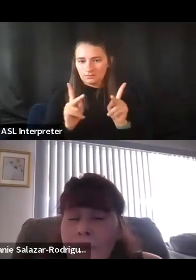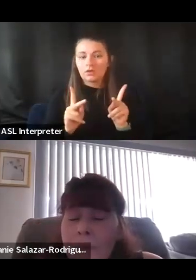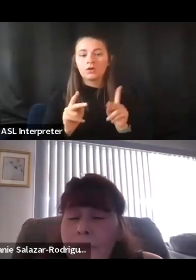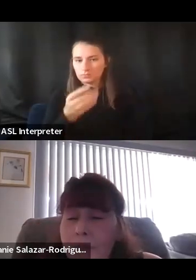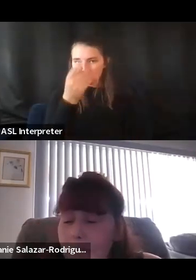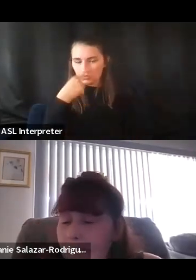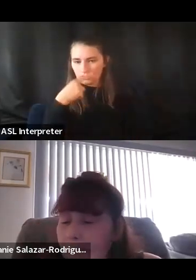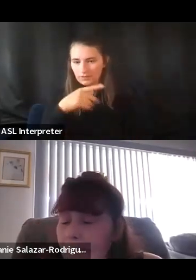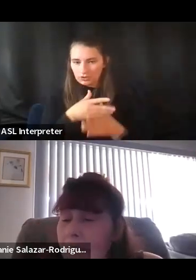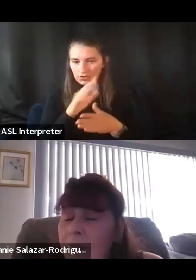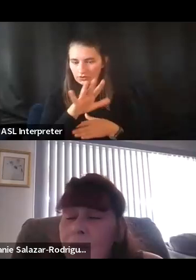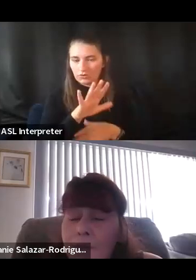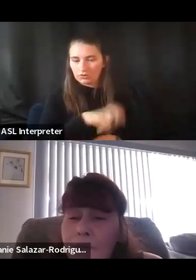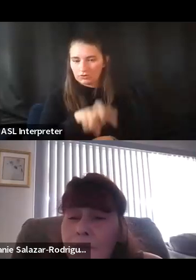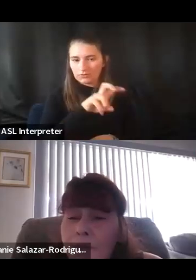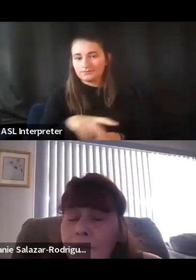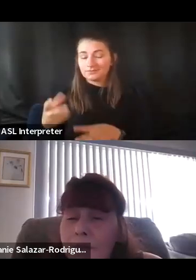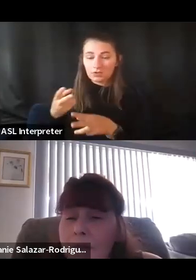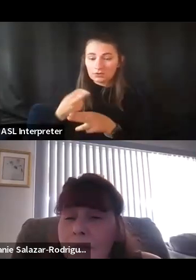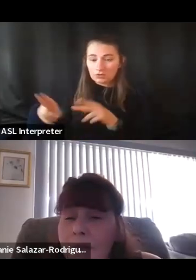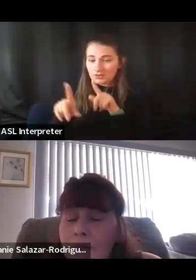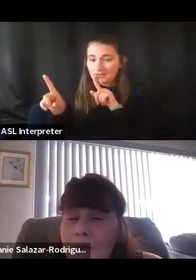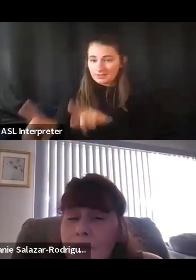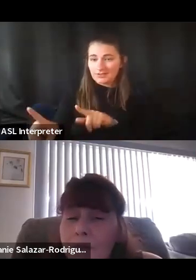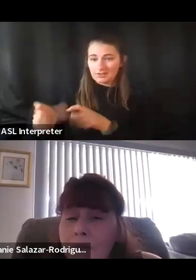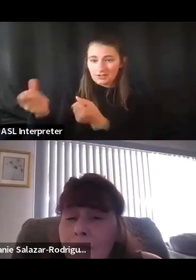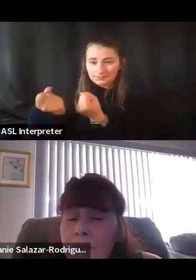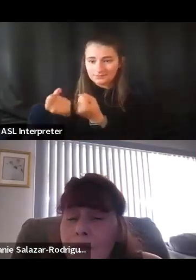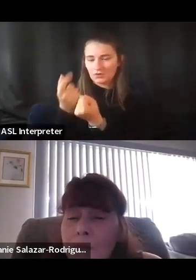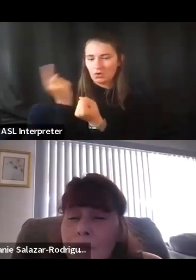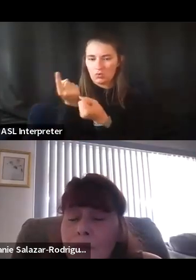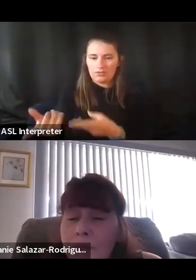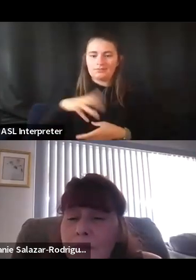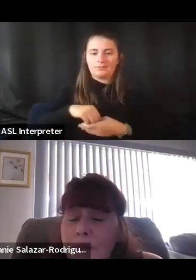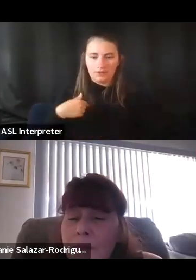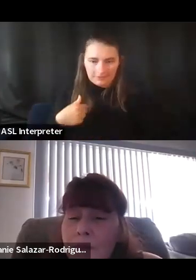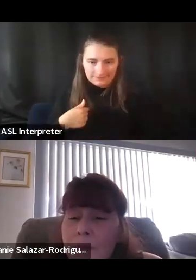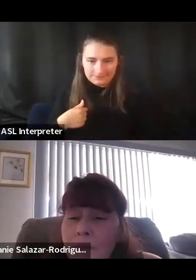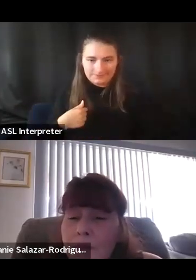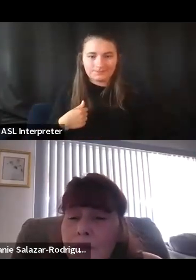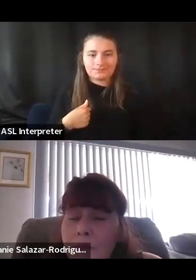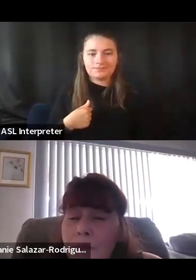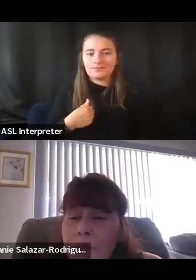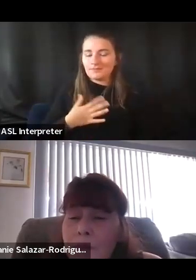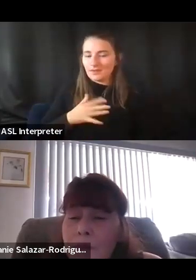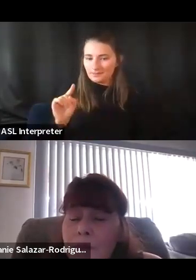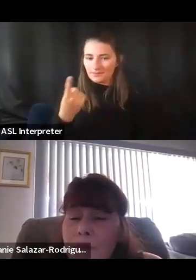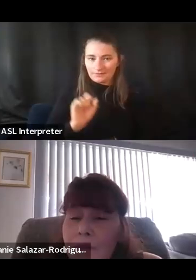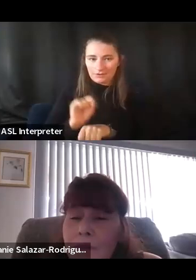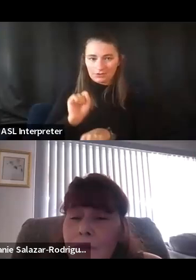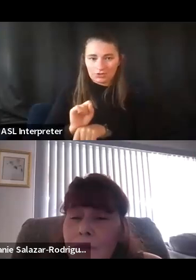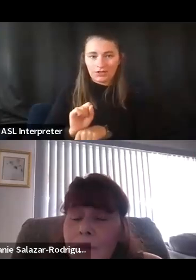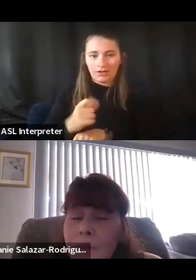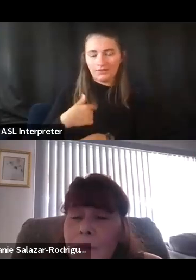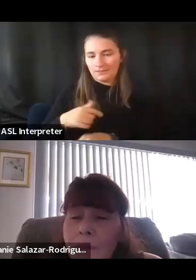Yeah, absolutely. So the short answer is advocacy has always been a part of who I am and what I've done. Um, starting with my first job, which was resettling evacuees after